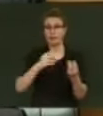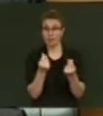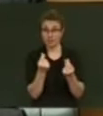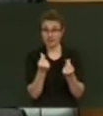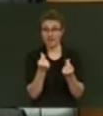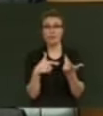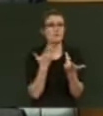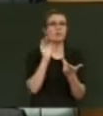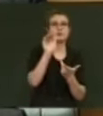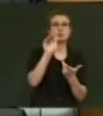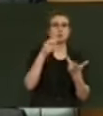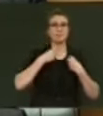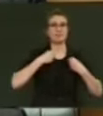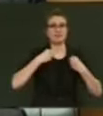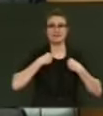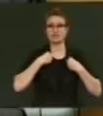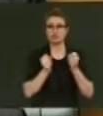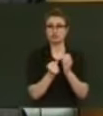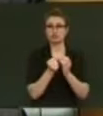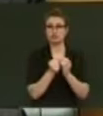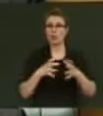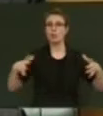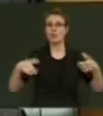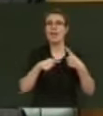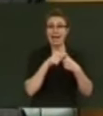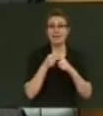growth and as the driver of the digitisation of our economy.